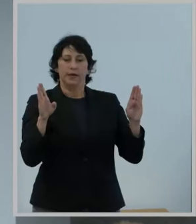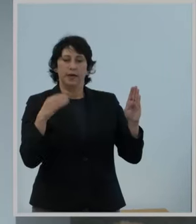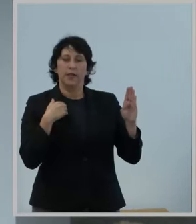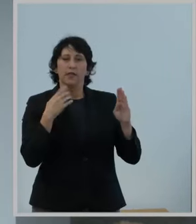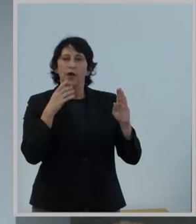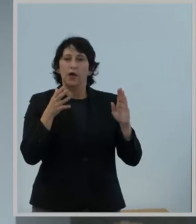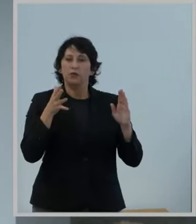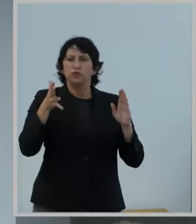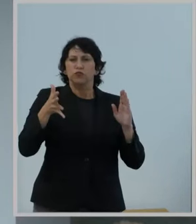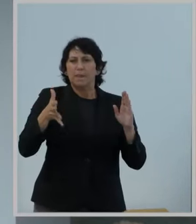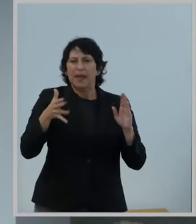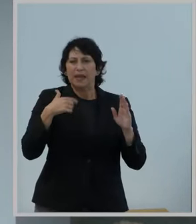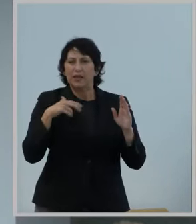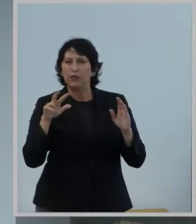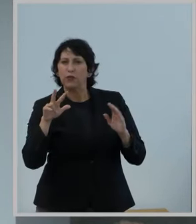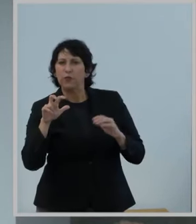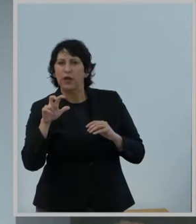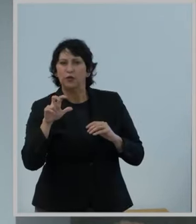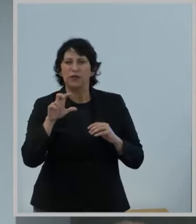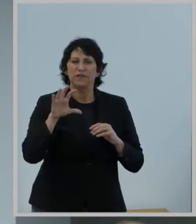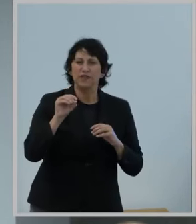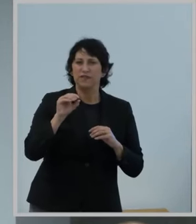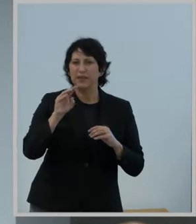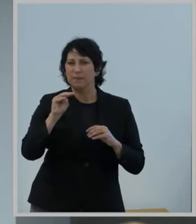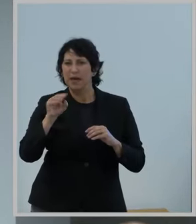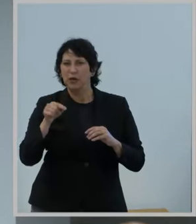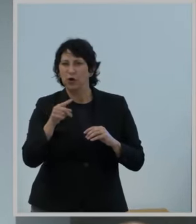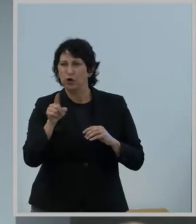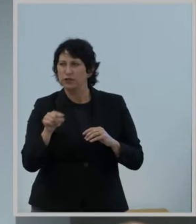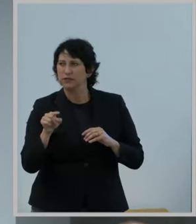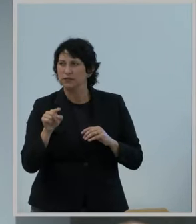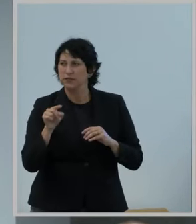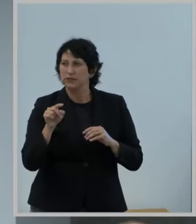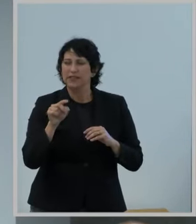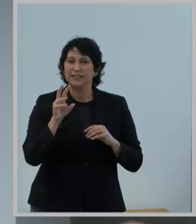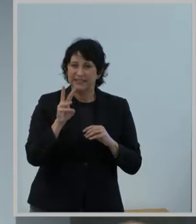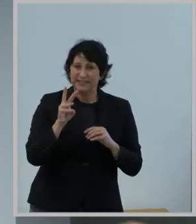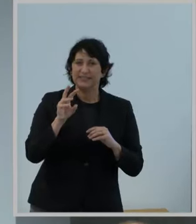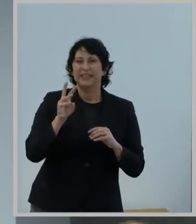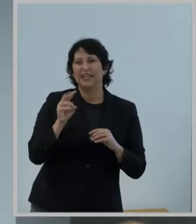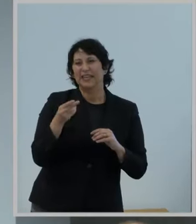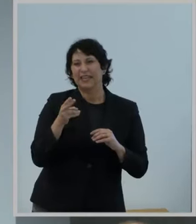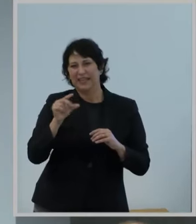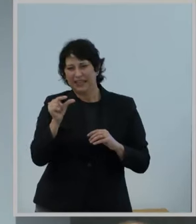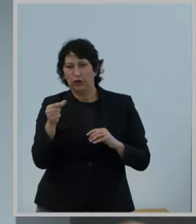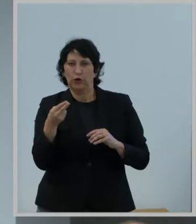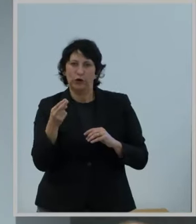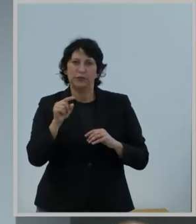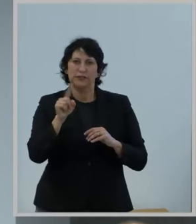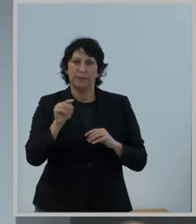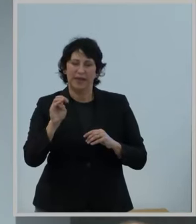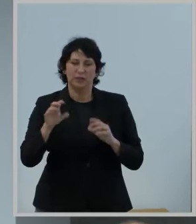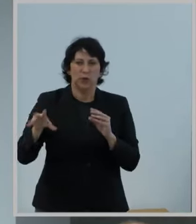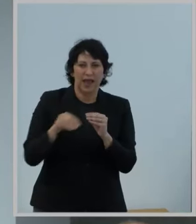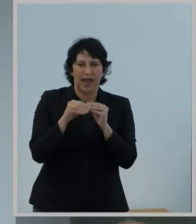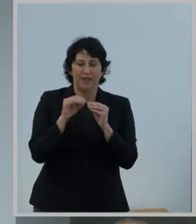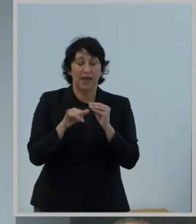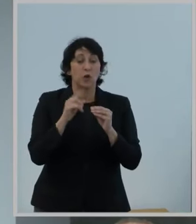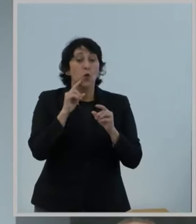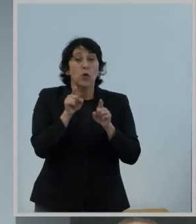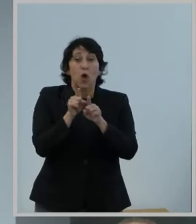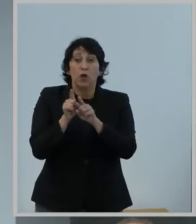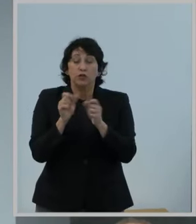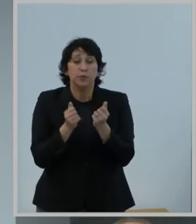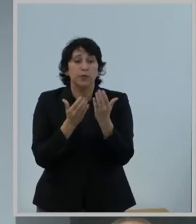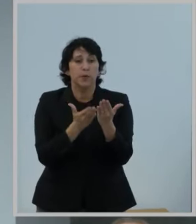remaining 350 megahertz of the six gigahertz band to these devices. It also proposes